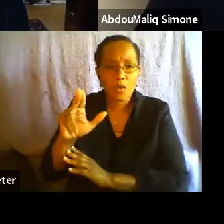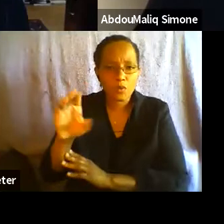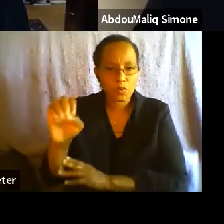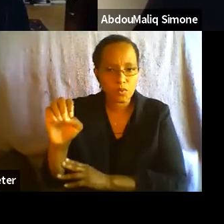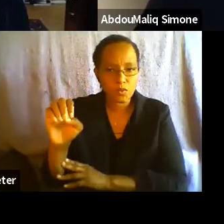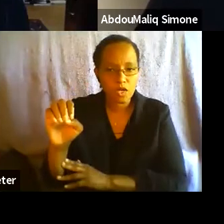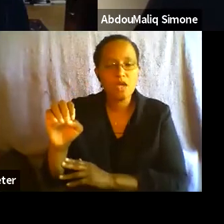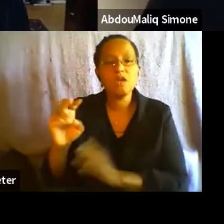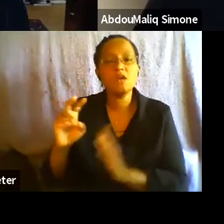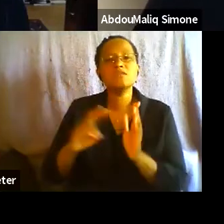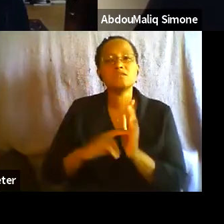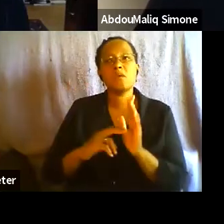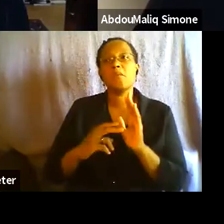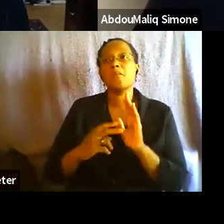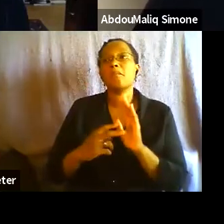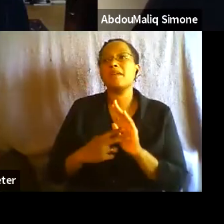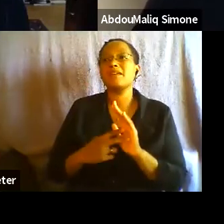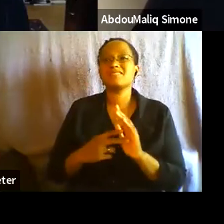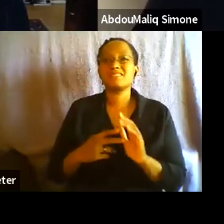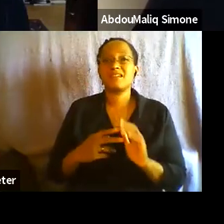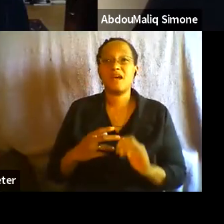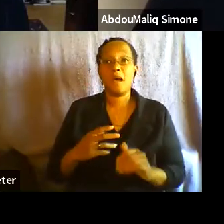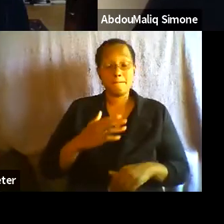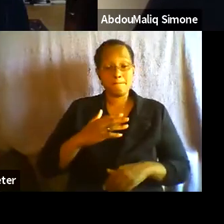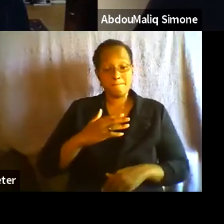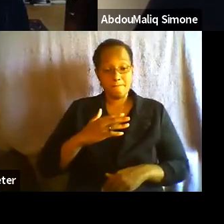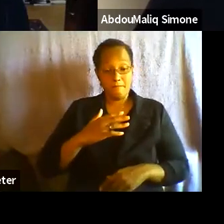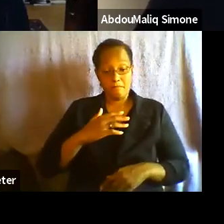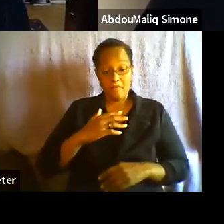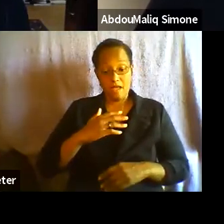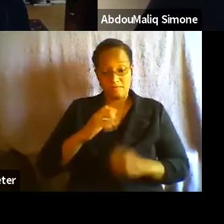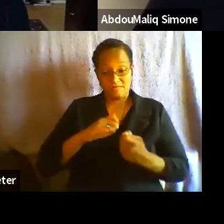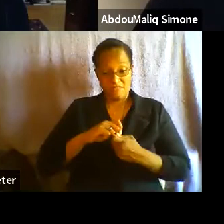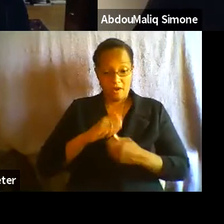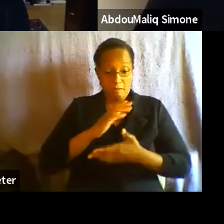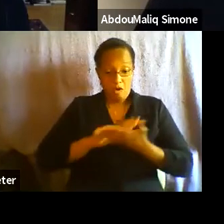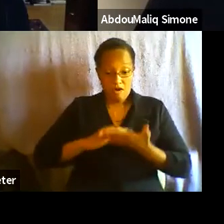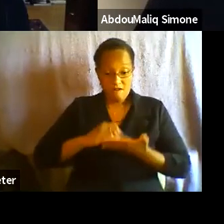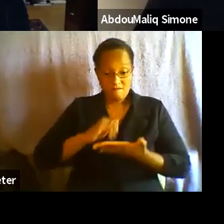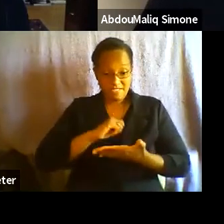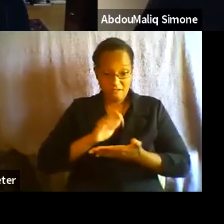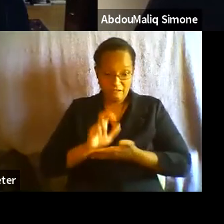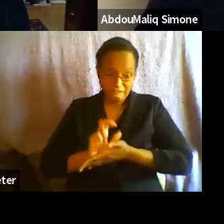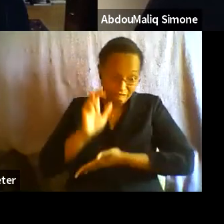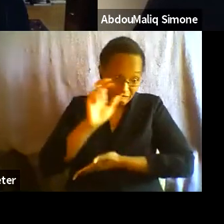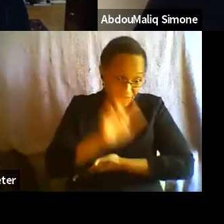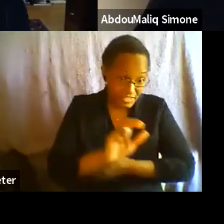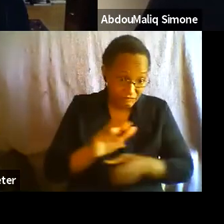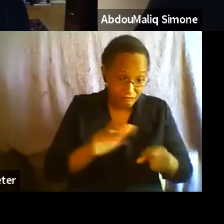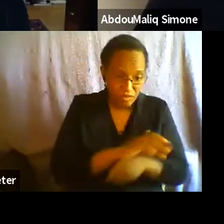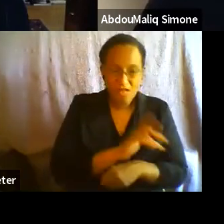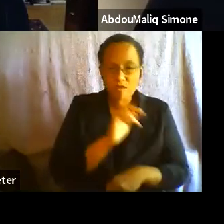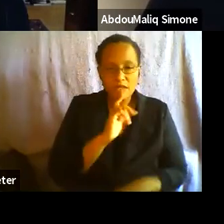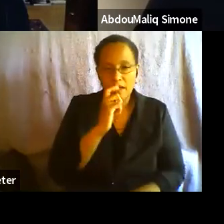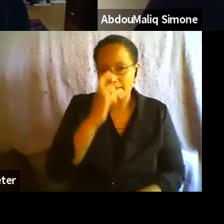in a particular kind of version of yourself doesn't really make all of that much sense. But it's also a way to try to circumvent